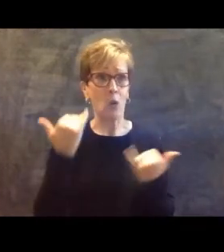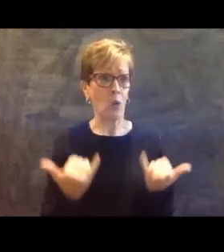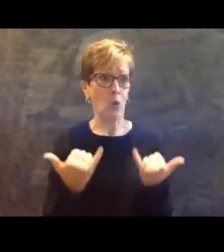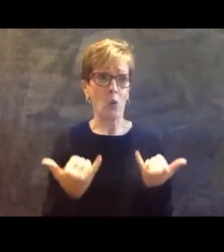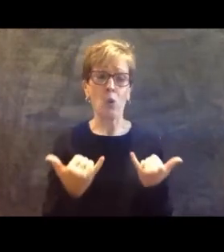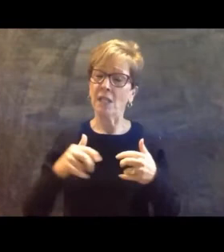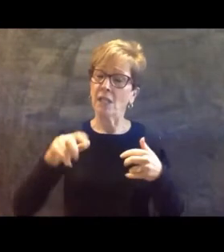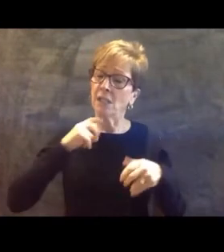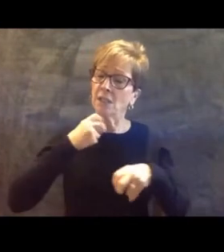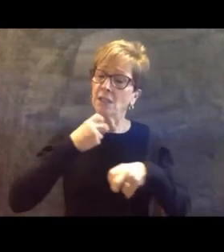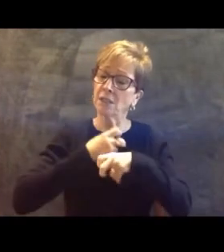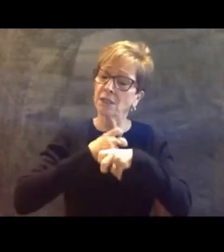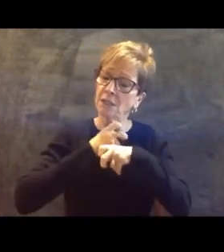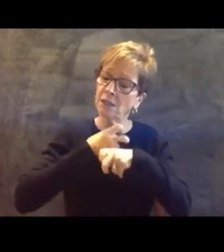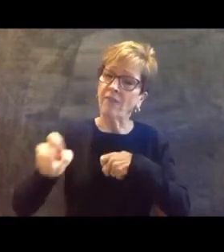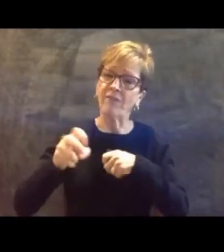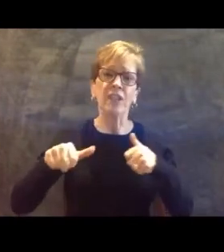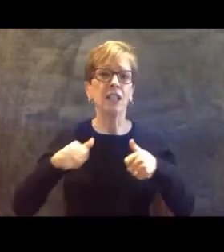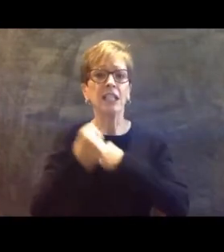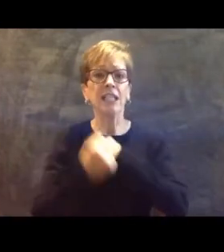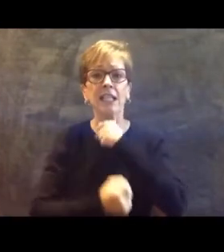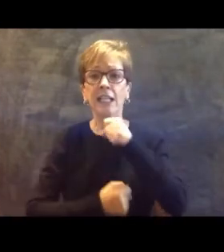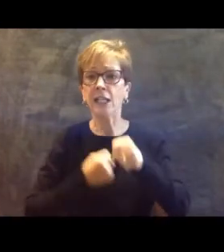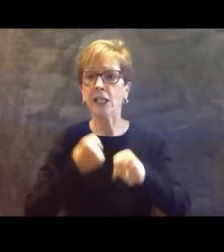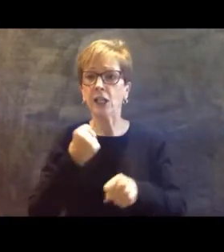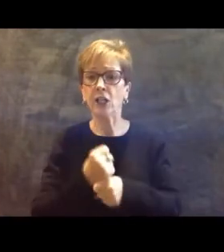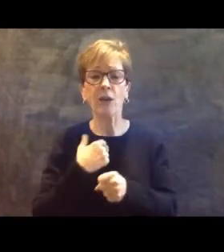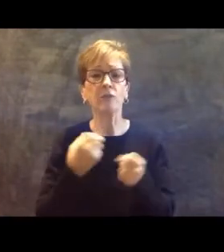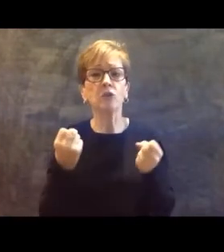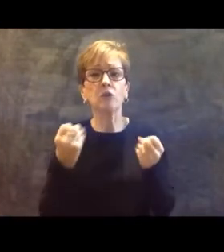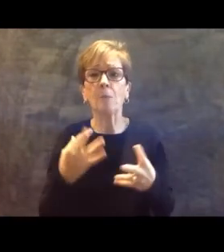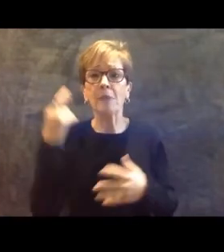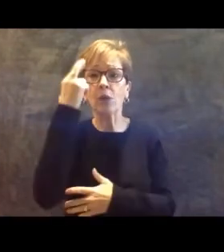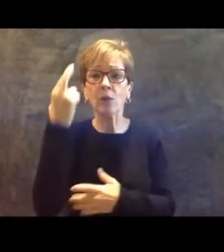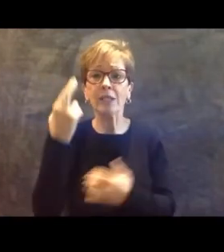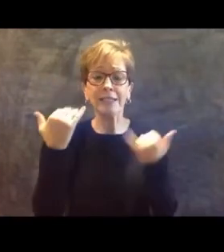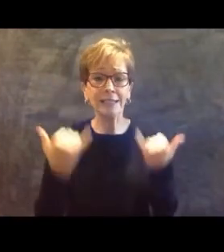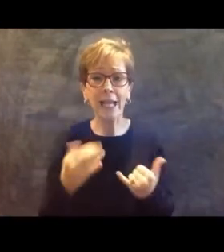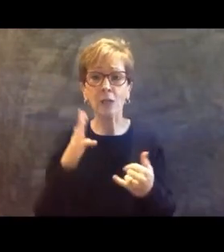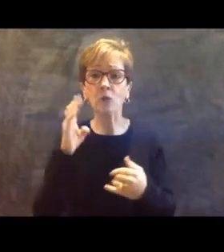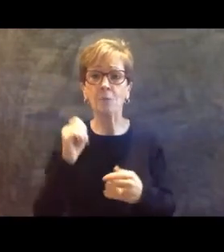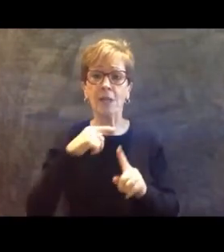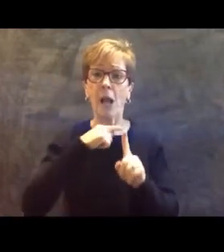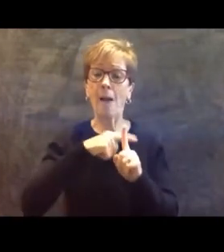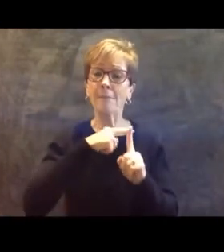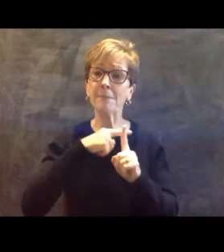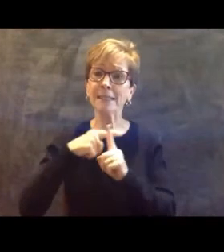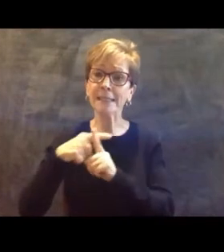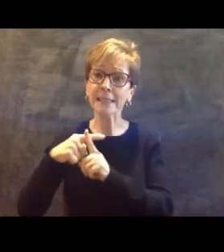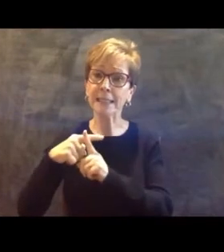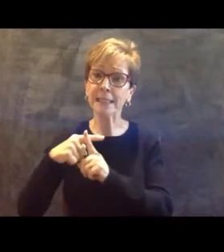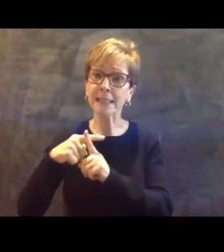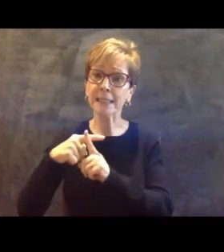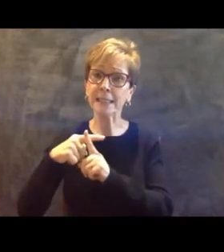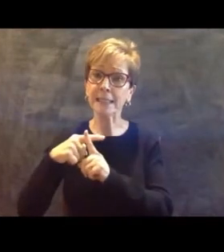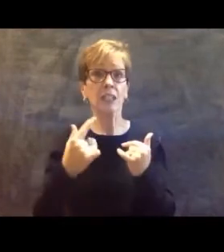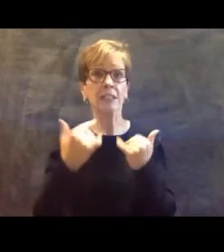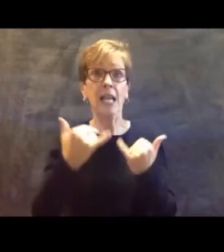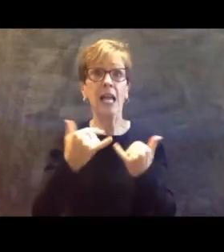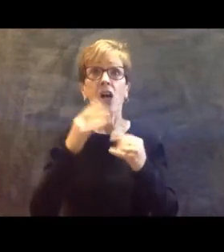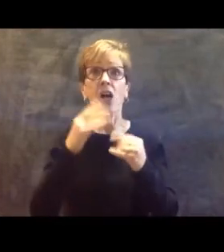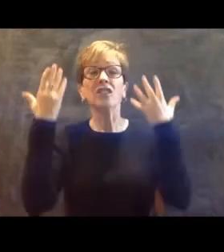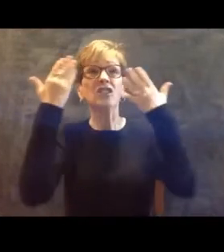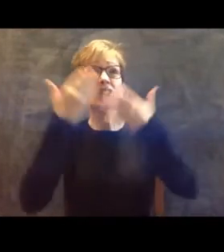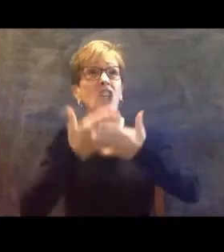year, but we've got so many reasons right now to be optimistic. There's a light at the end of this dark tunnel, and it's only getting